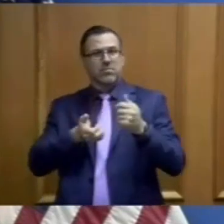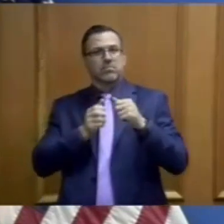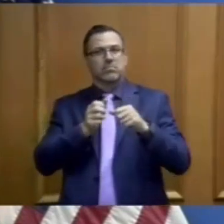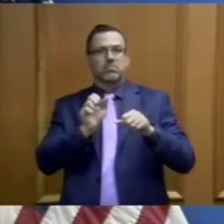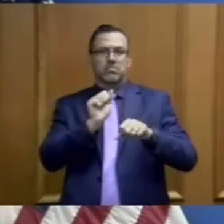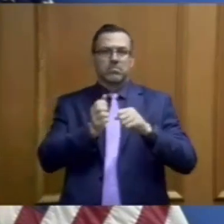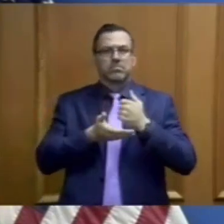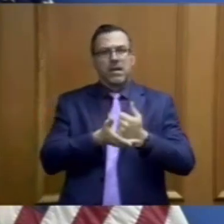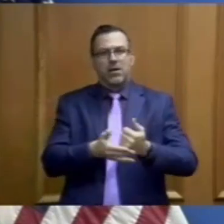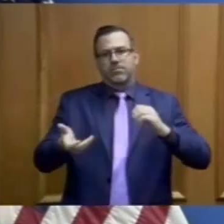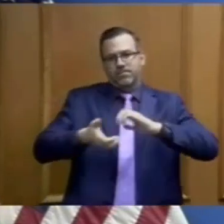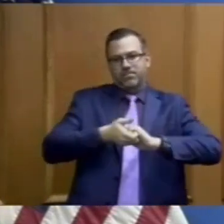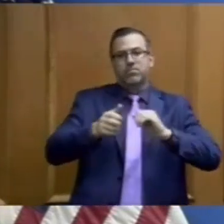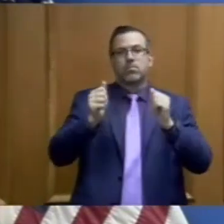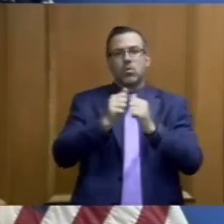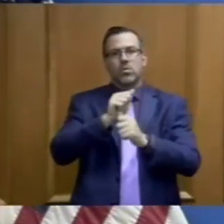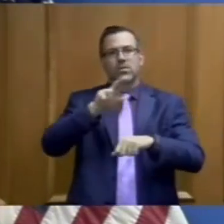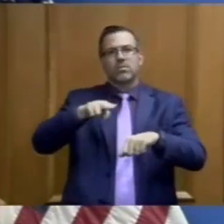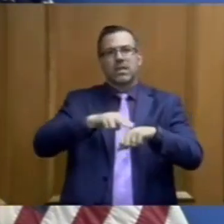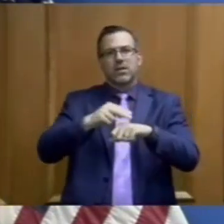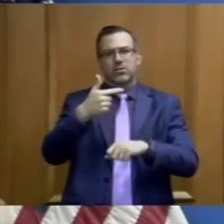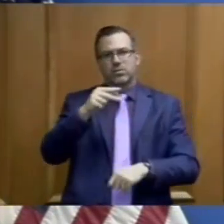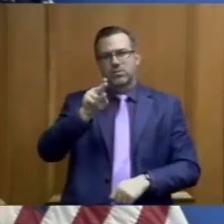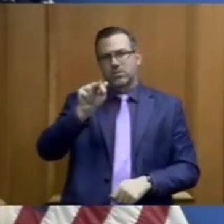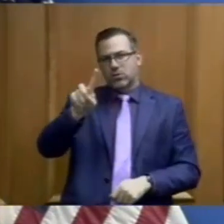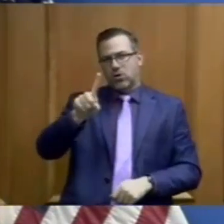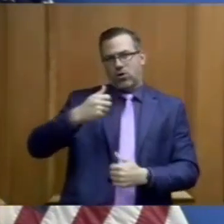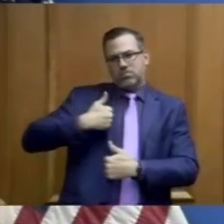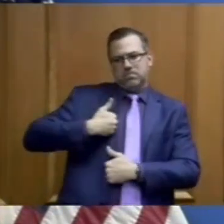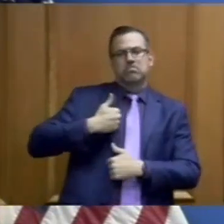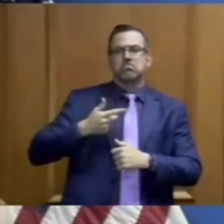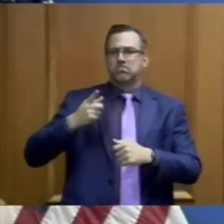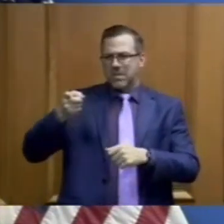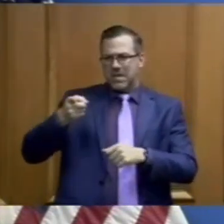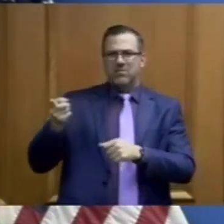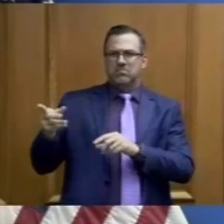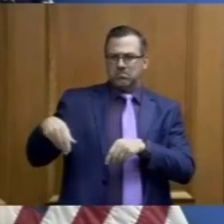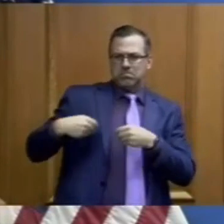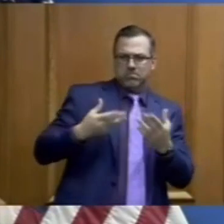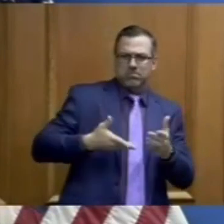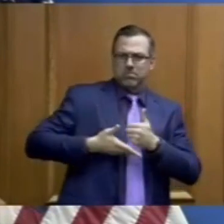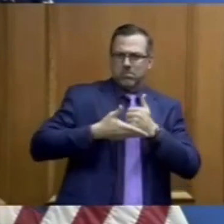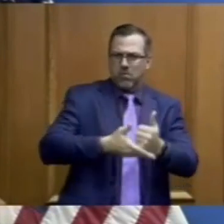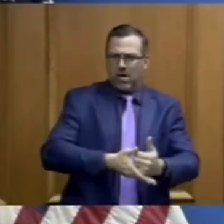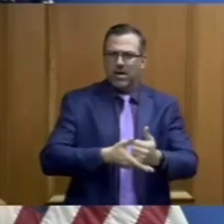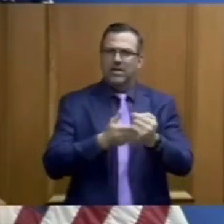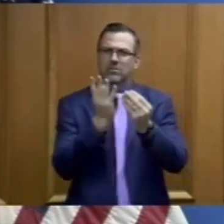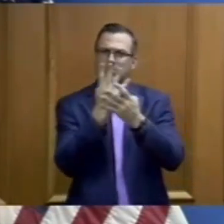Guard and I especially want to thank the National Guard for their efforts in expanding testing to Tennesseans